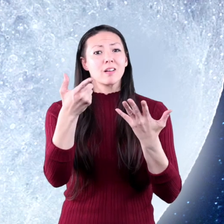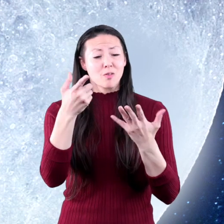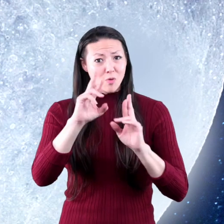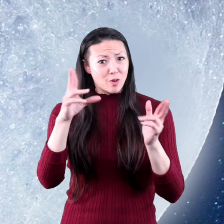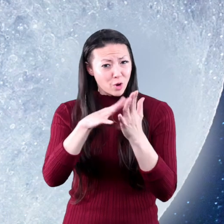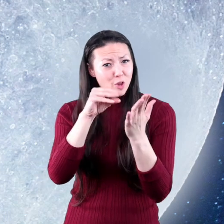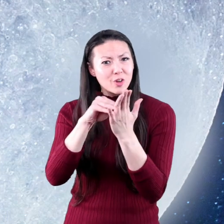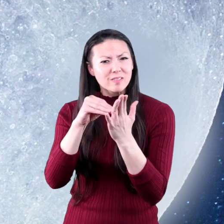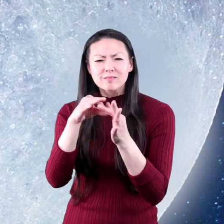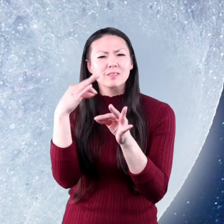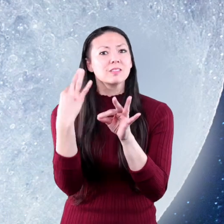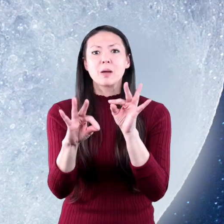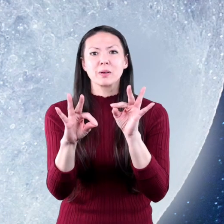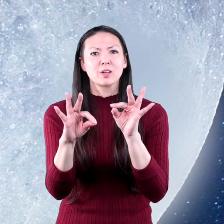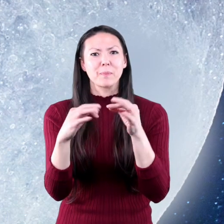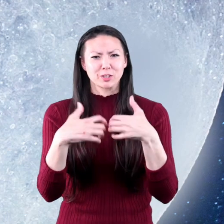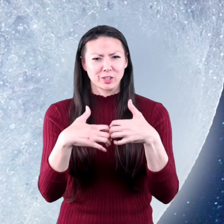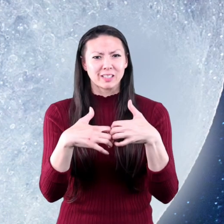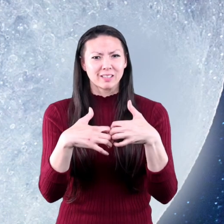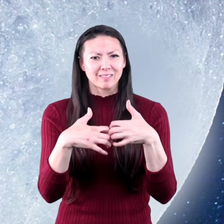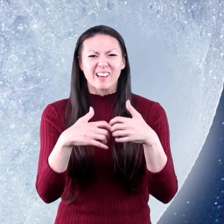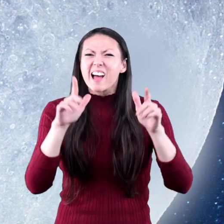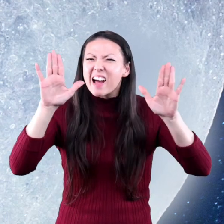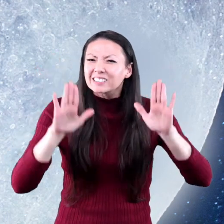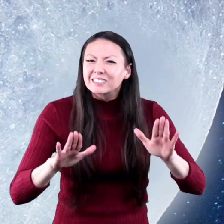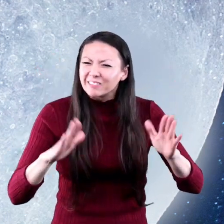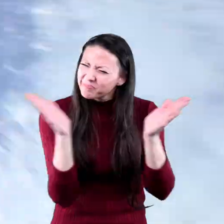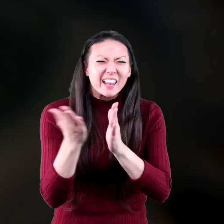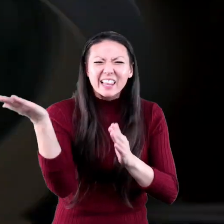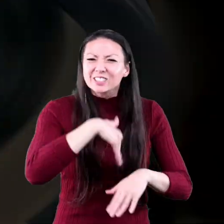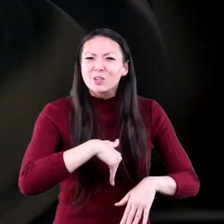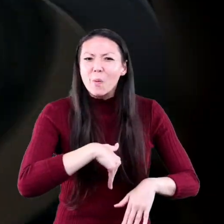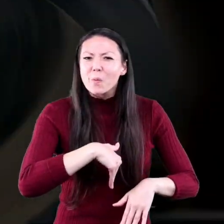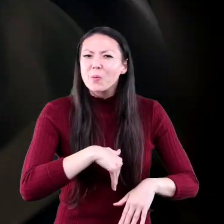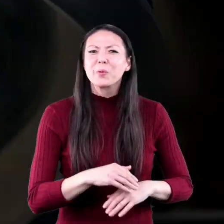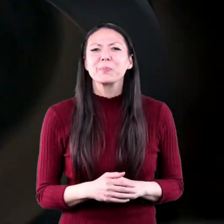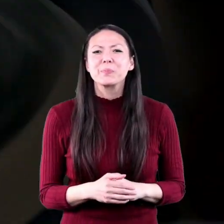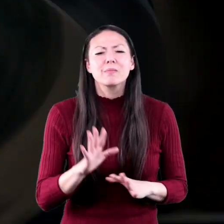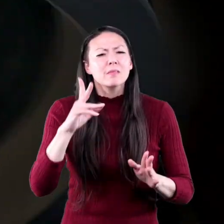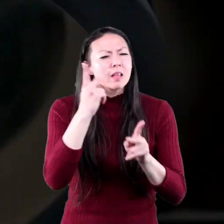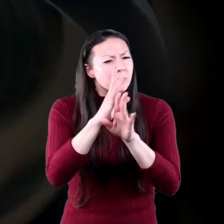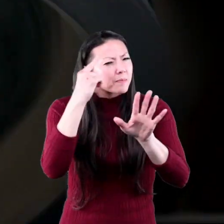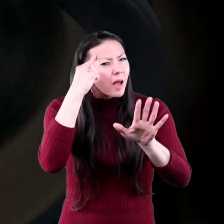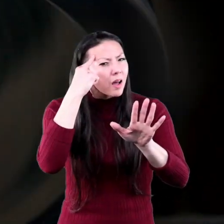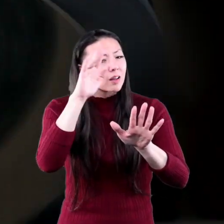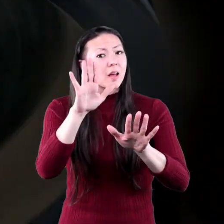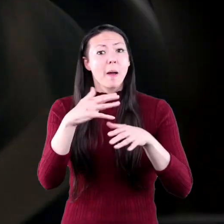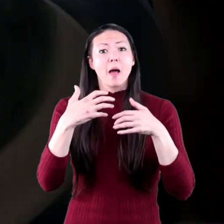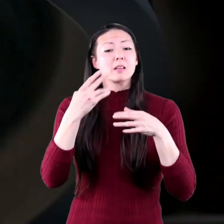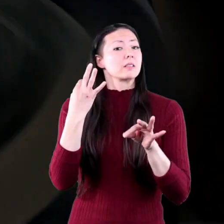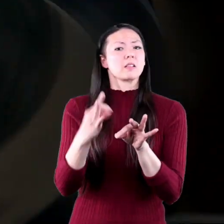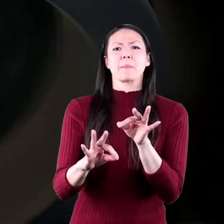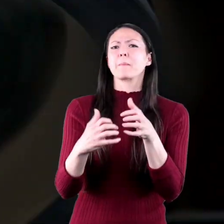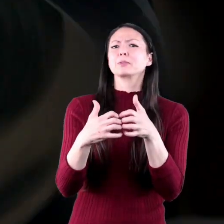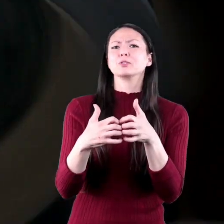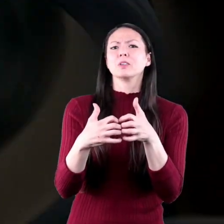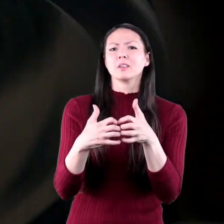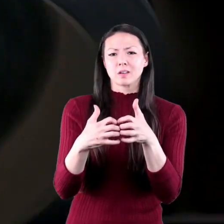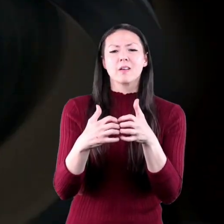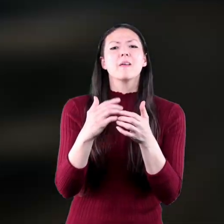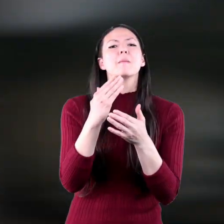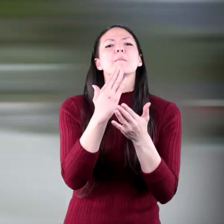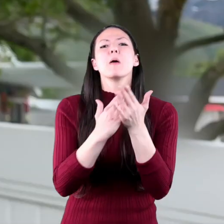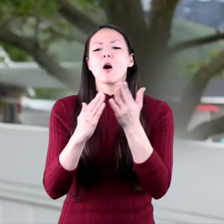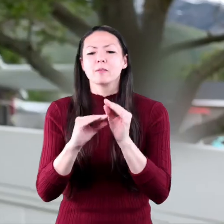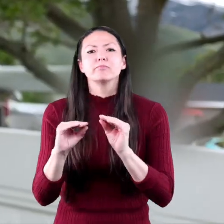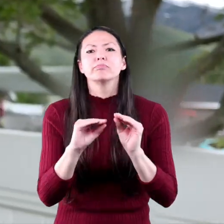Are you ready to learn about simple machines? Awesome! Let's go! Keep in mind that a simple machine has